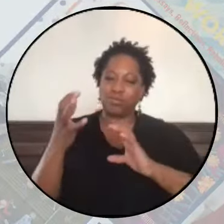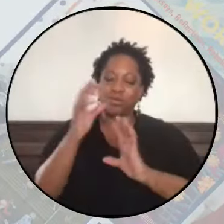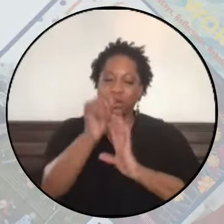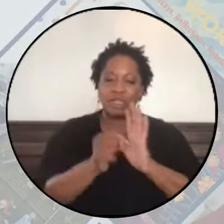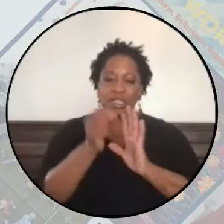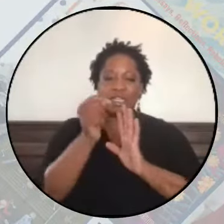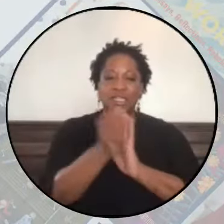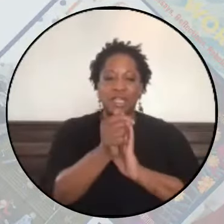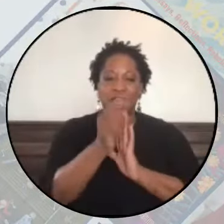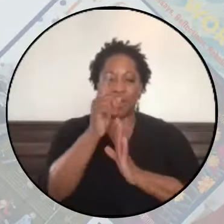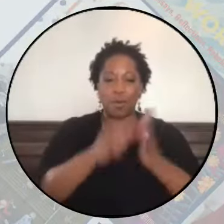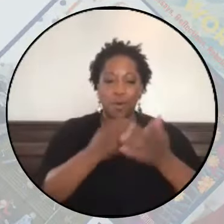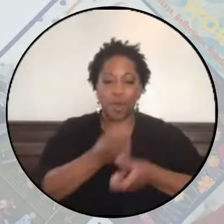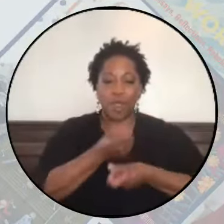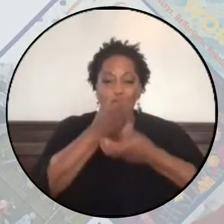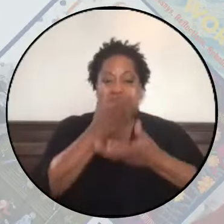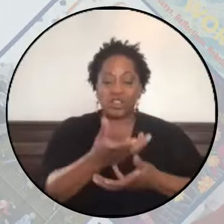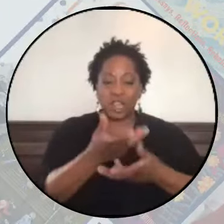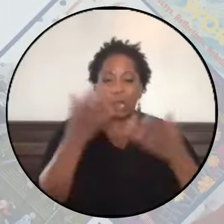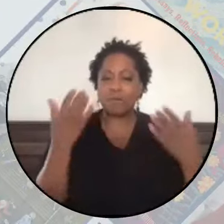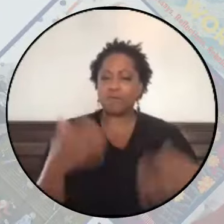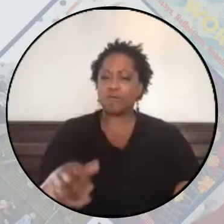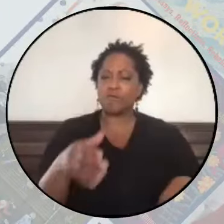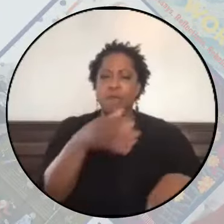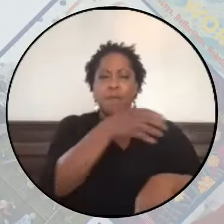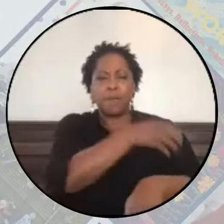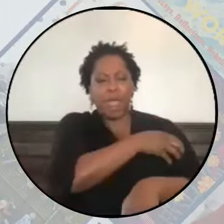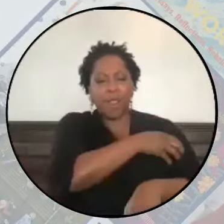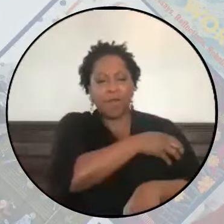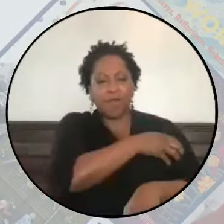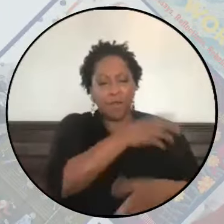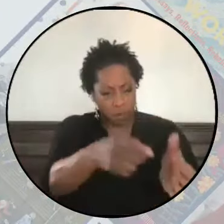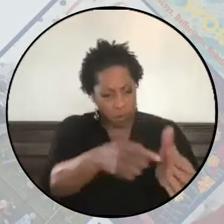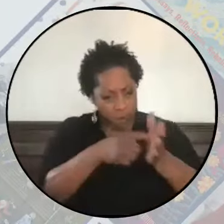all shared was extremely powerful and needed and uplifting.